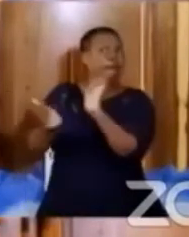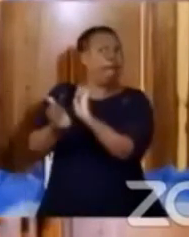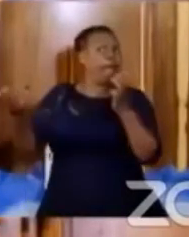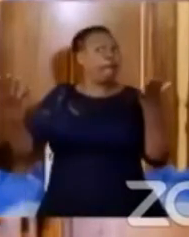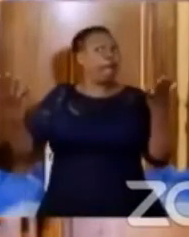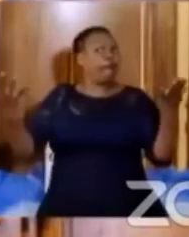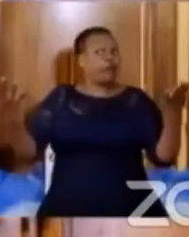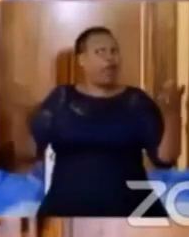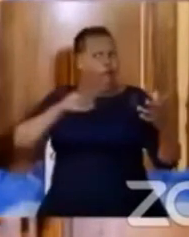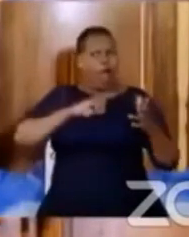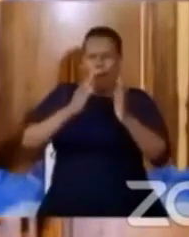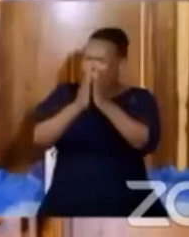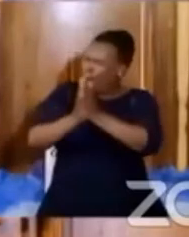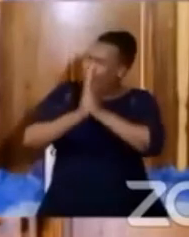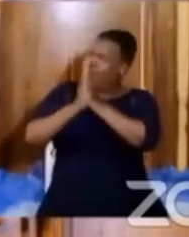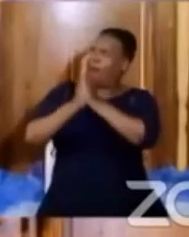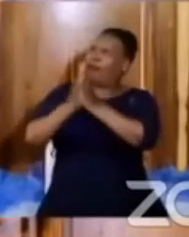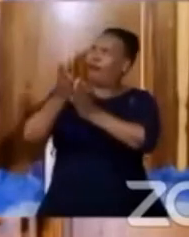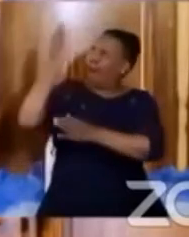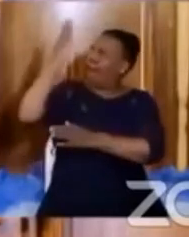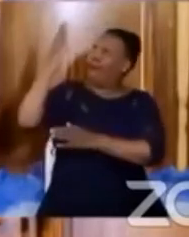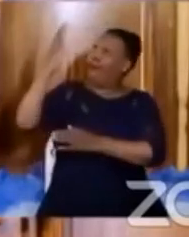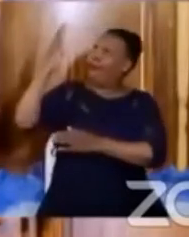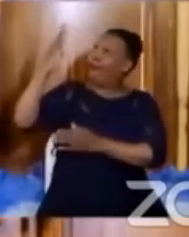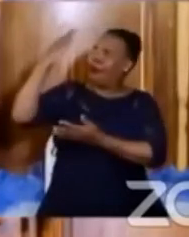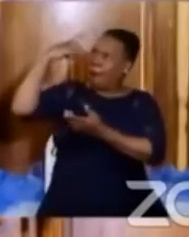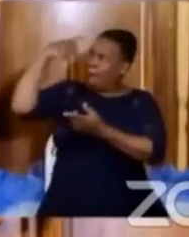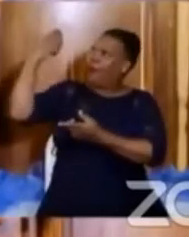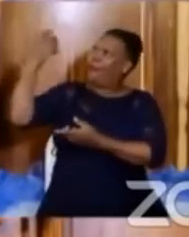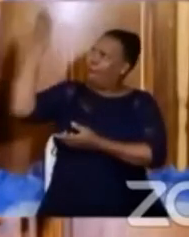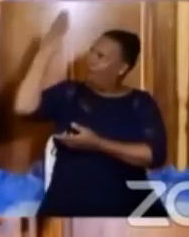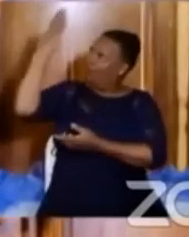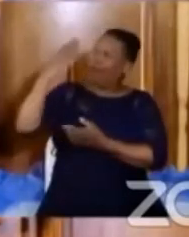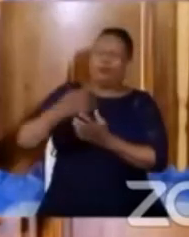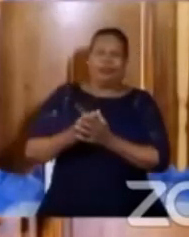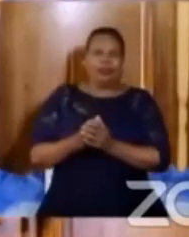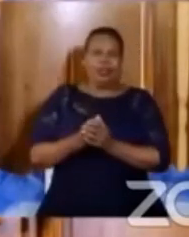And people should be liberated and at liberty to worship God.